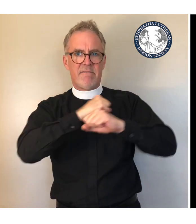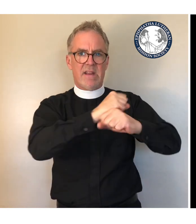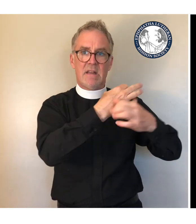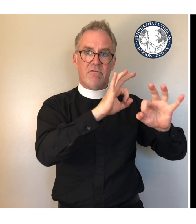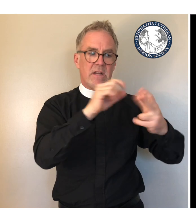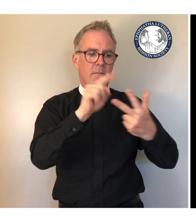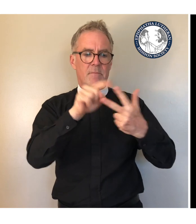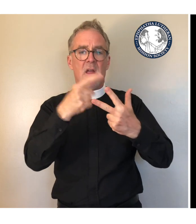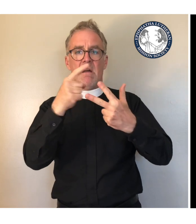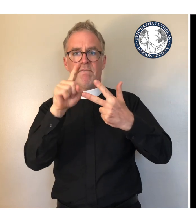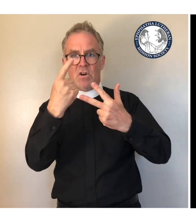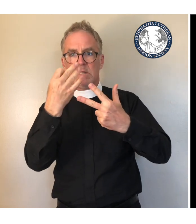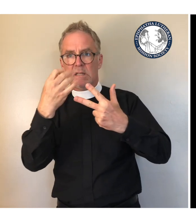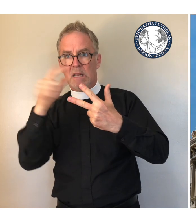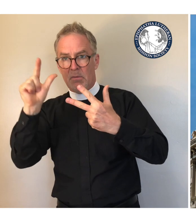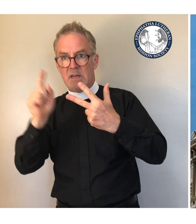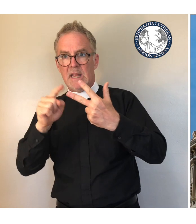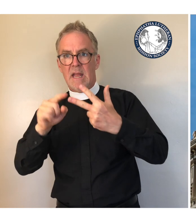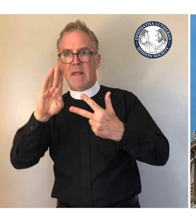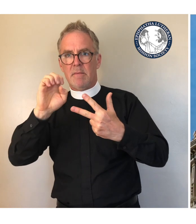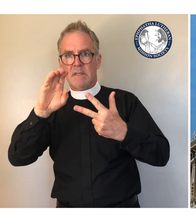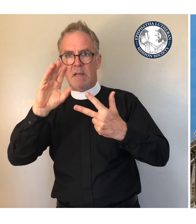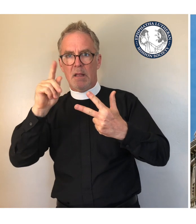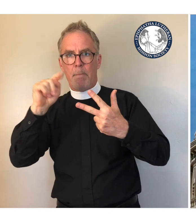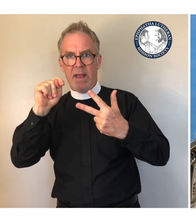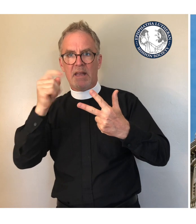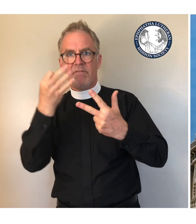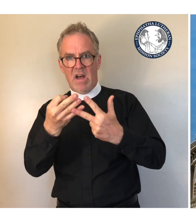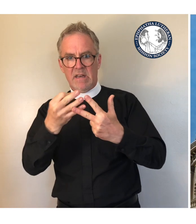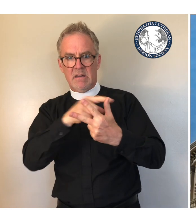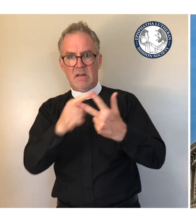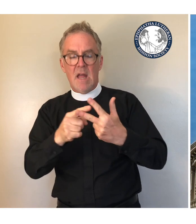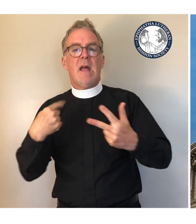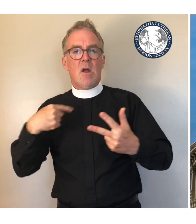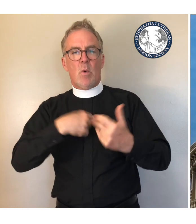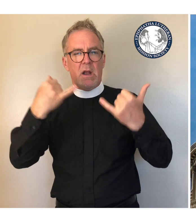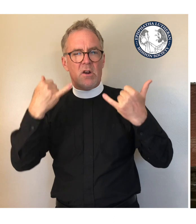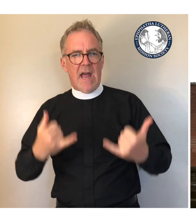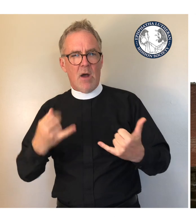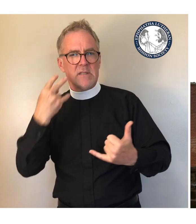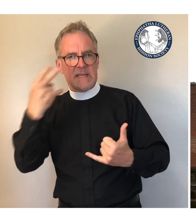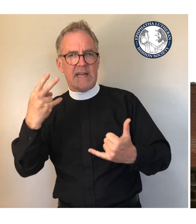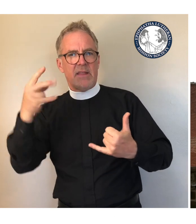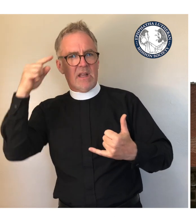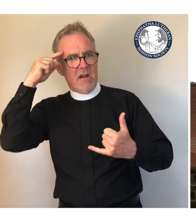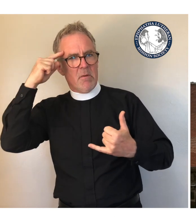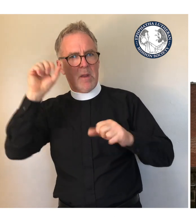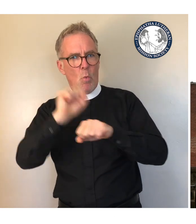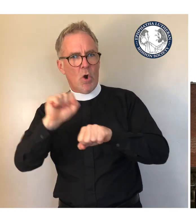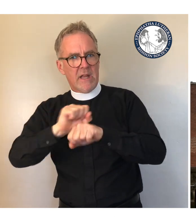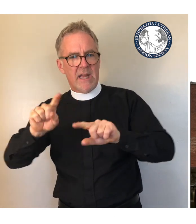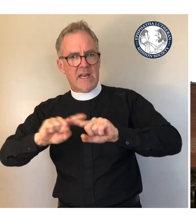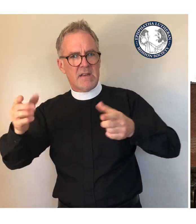and now also the Beckett Fund. We are now seeing a different phase in government, and that is resulting